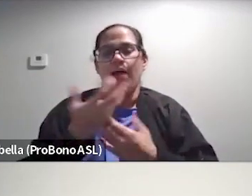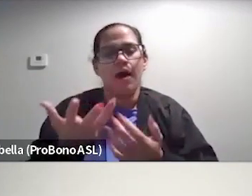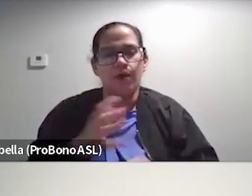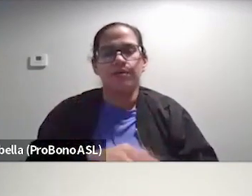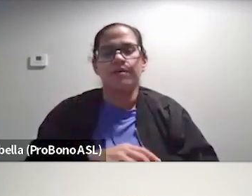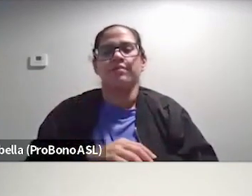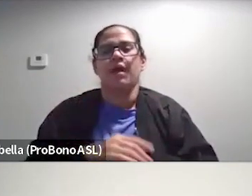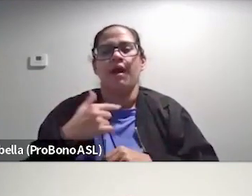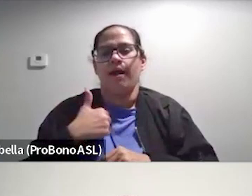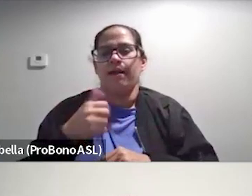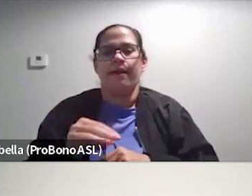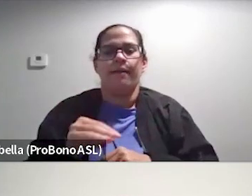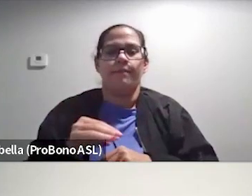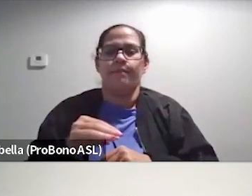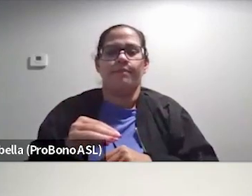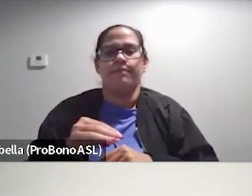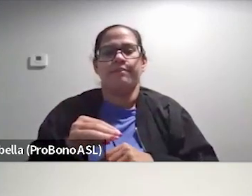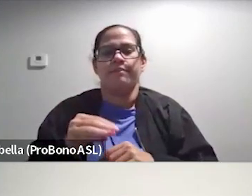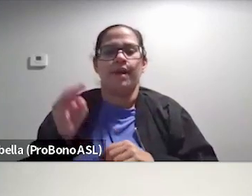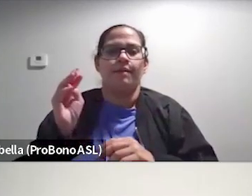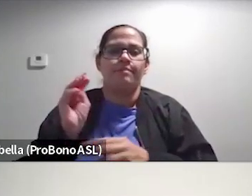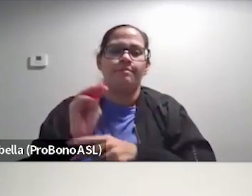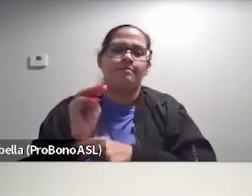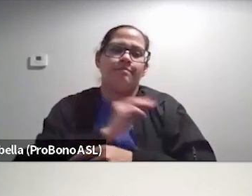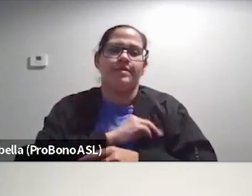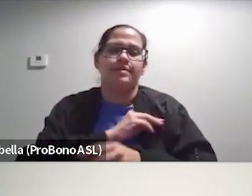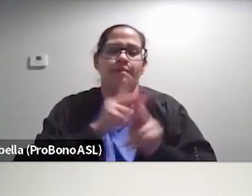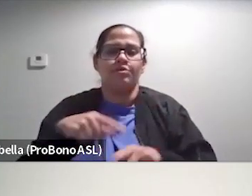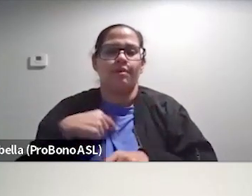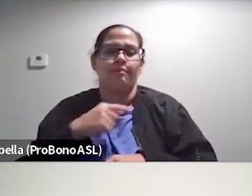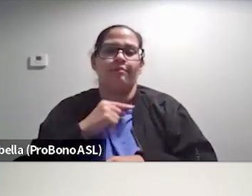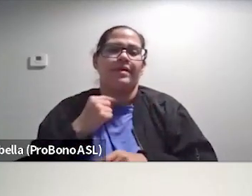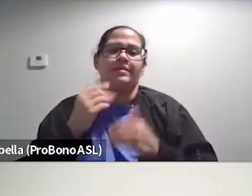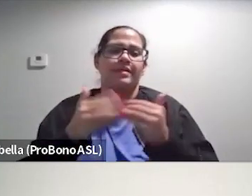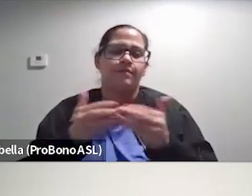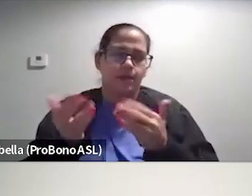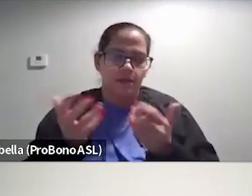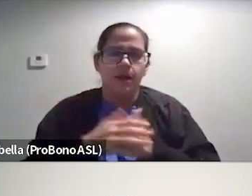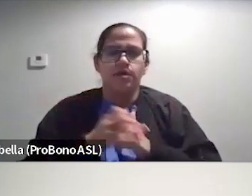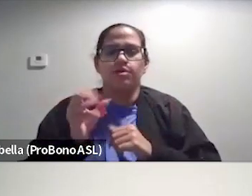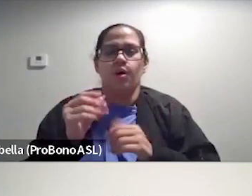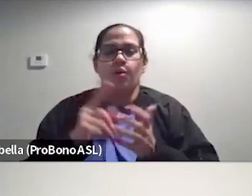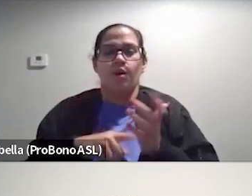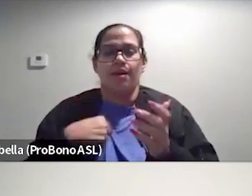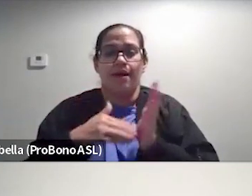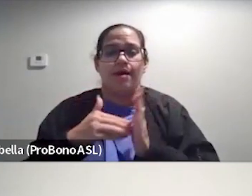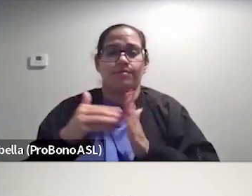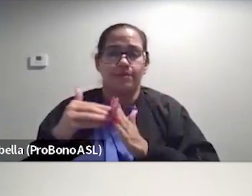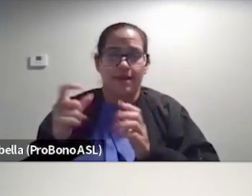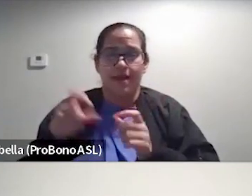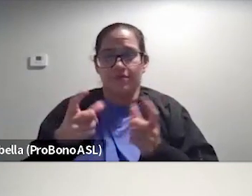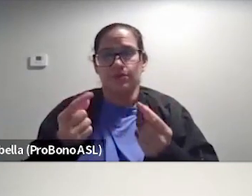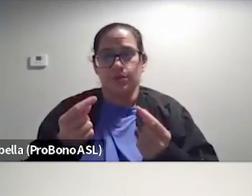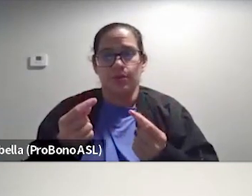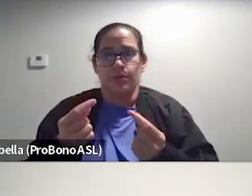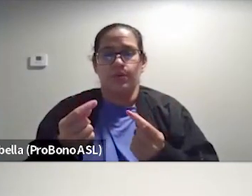Um, I am a ministerial person, a priest even. And so what I often have to do